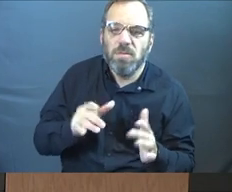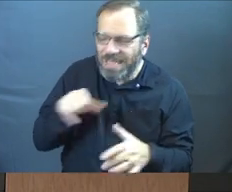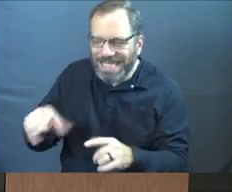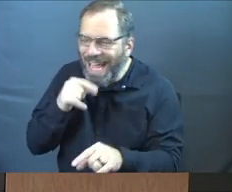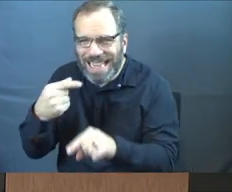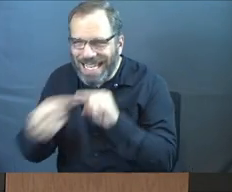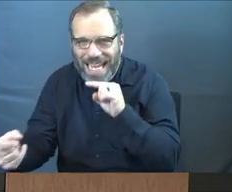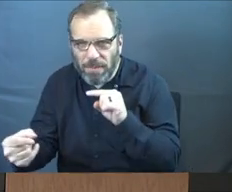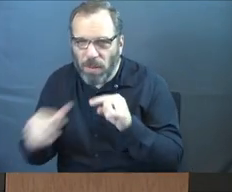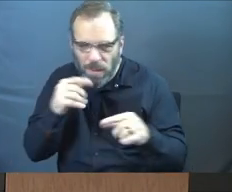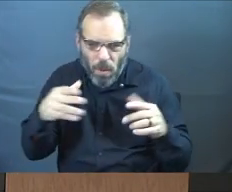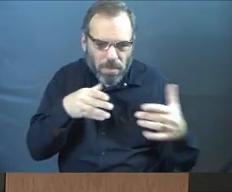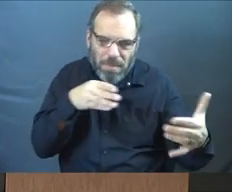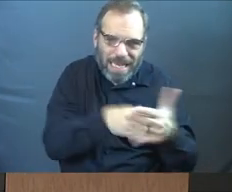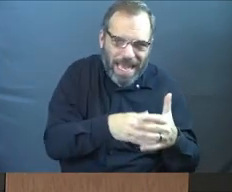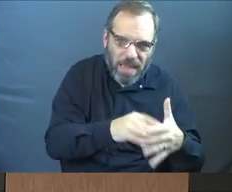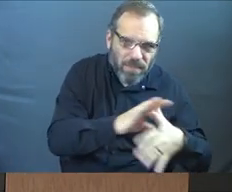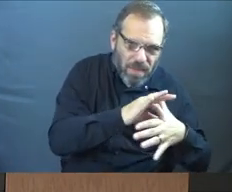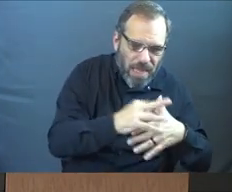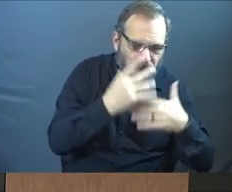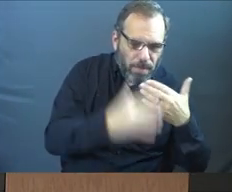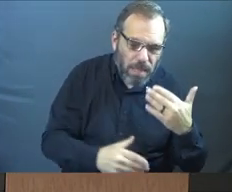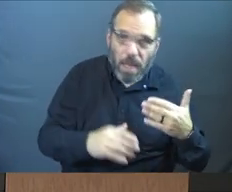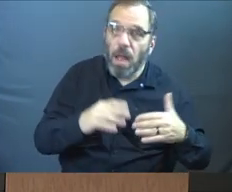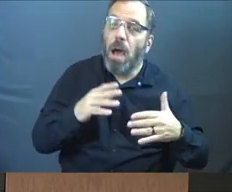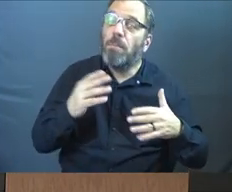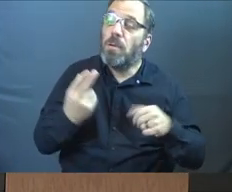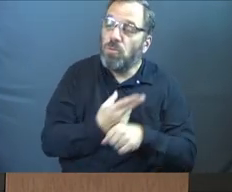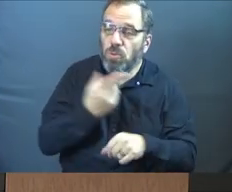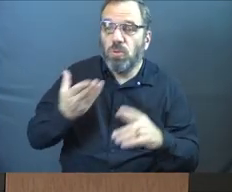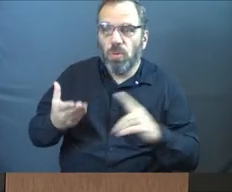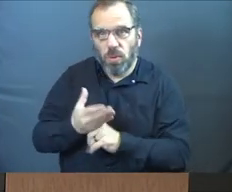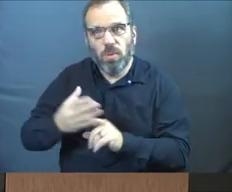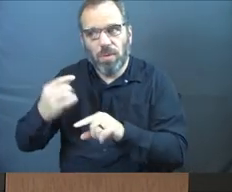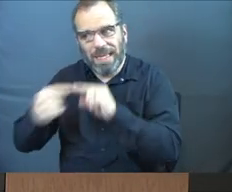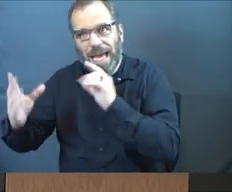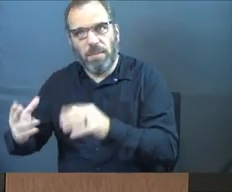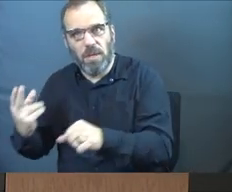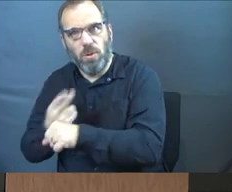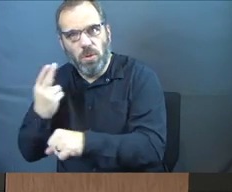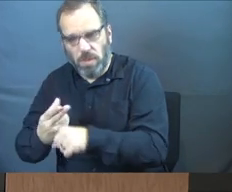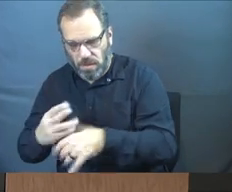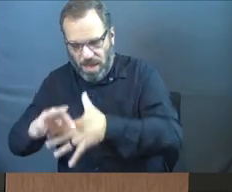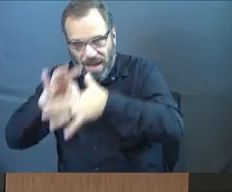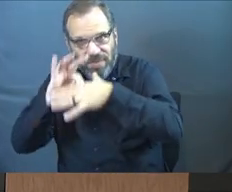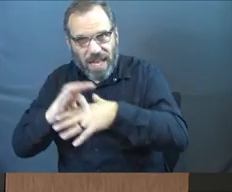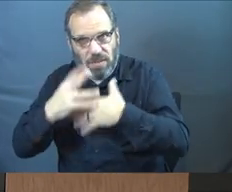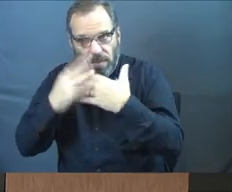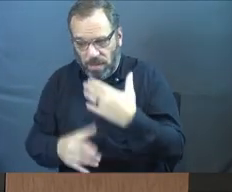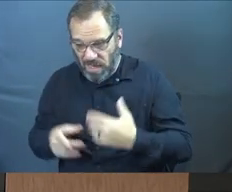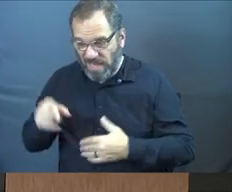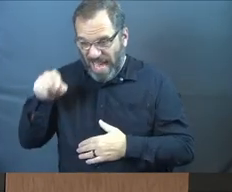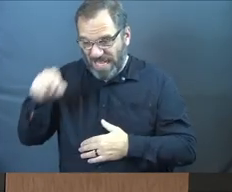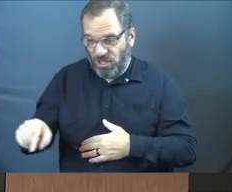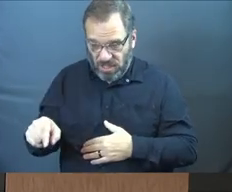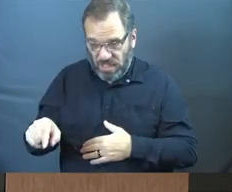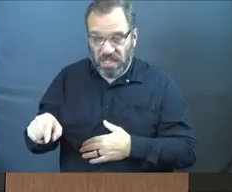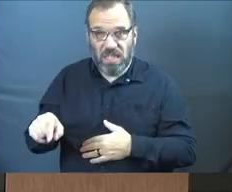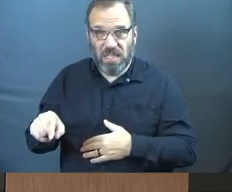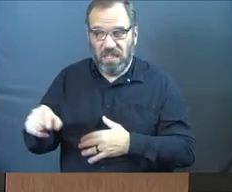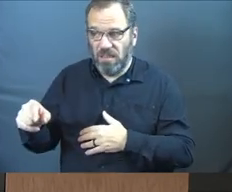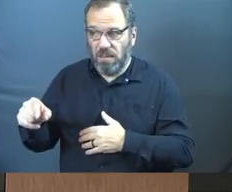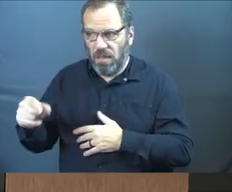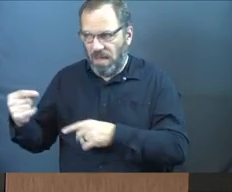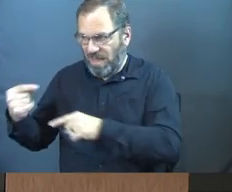battle not against flesh and blood. But flesh and blood are often used by the enemy. And she was being used in this